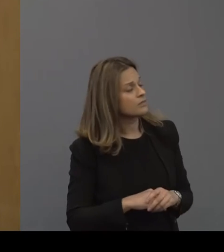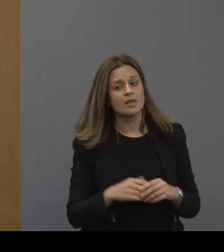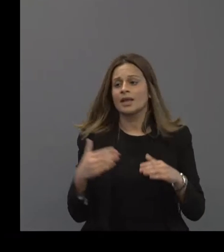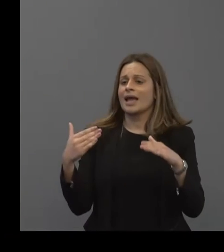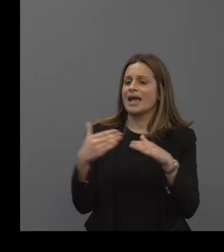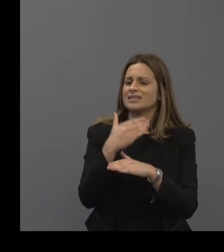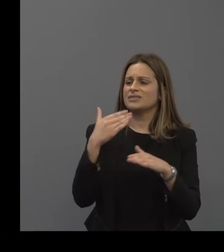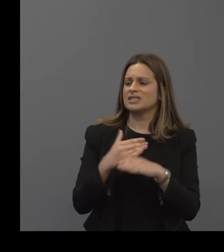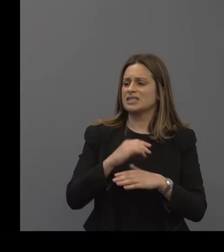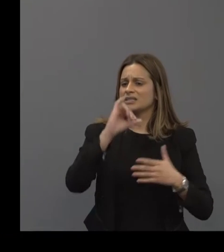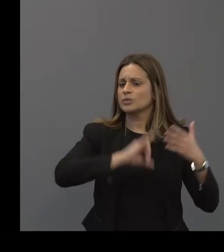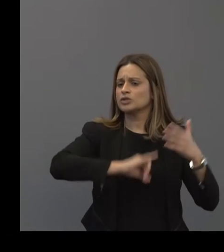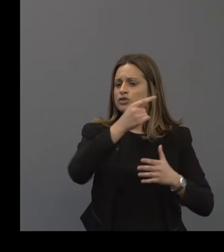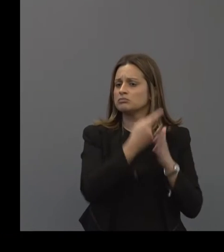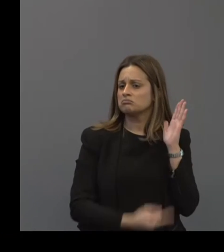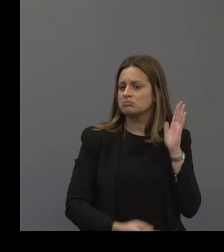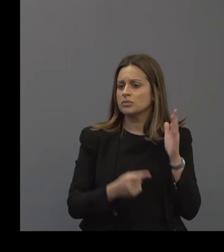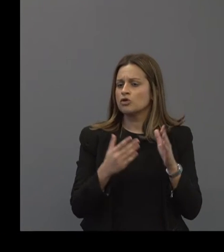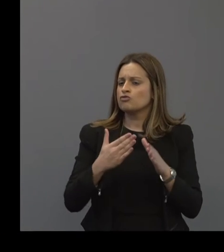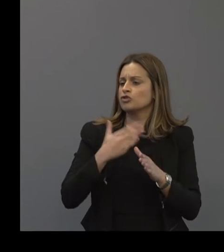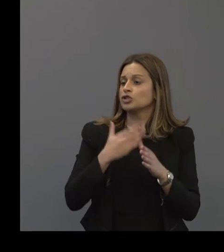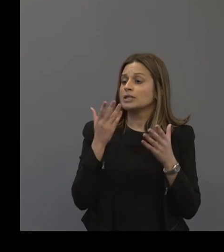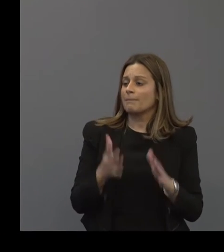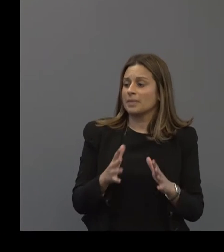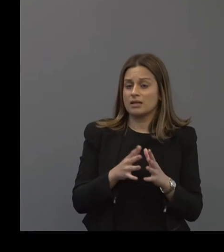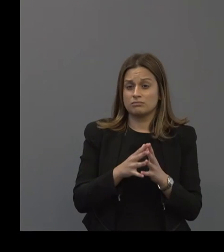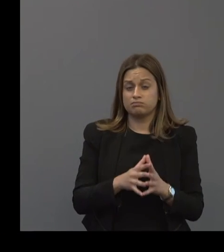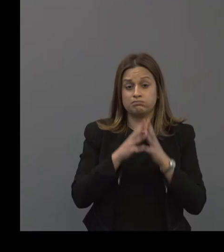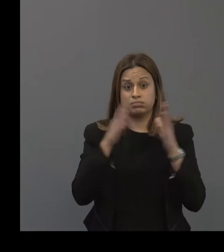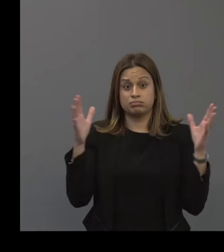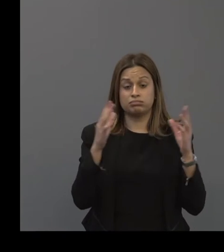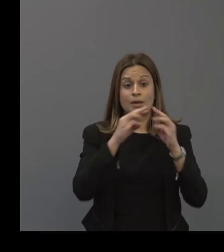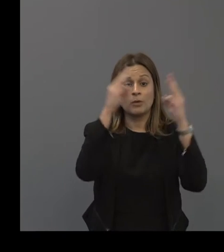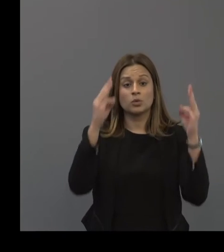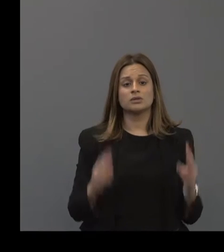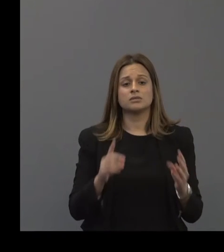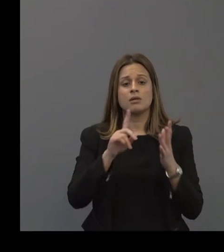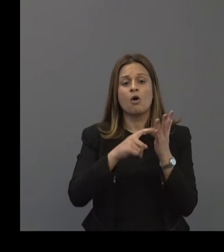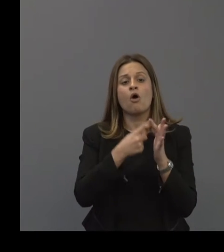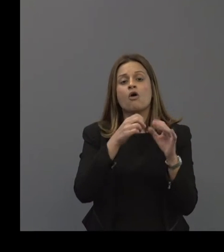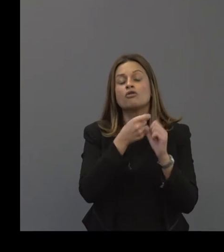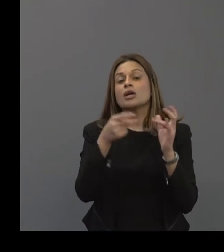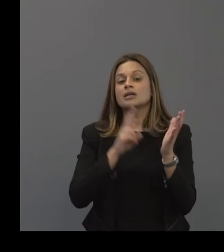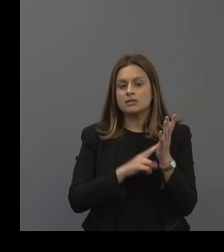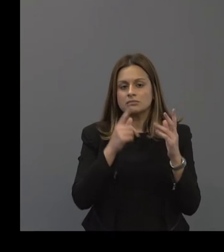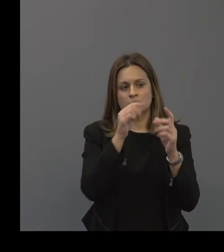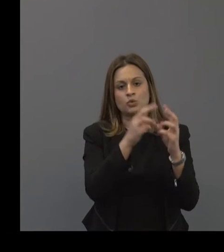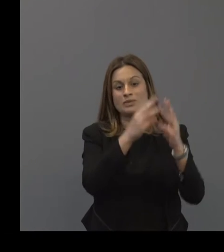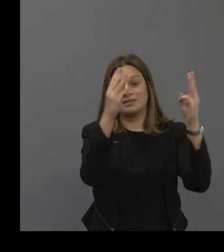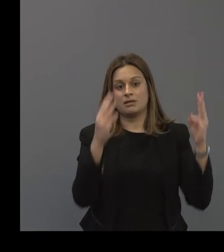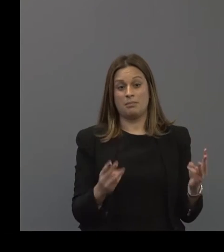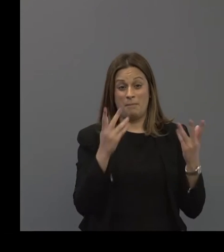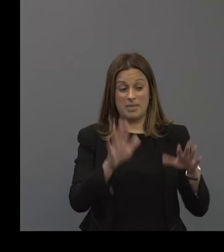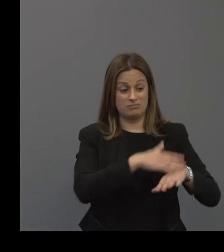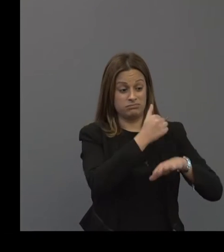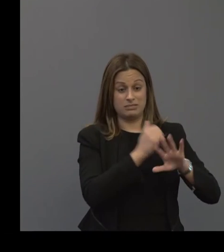we have, we had originally we had a large museum exhibit at the Oregon Museum of Science and Industry. It was there for 10